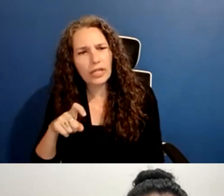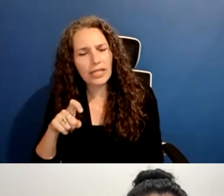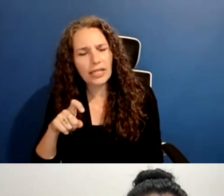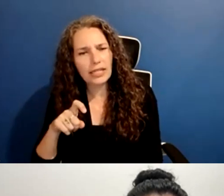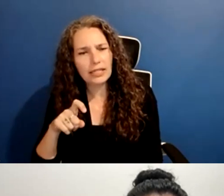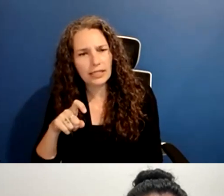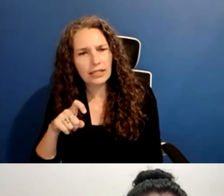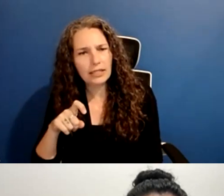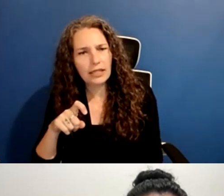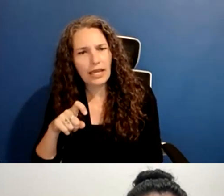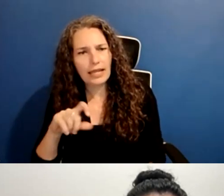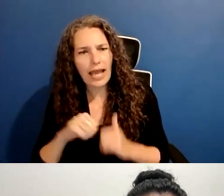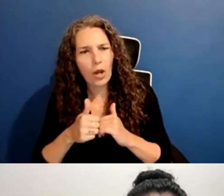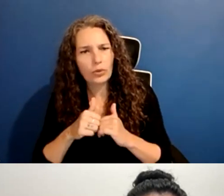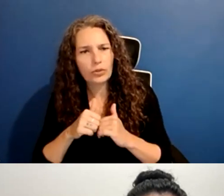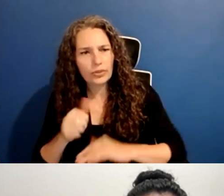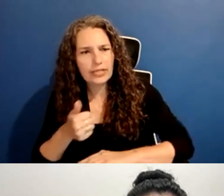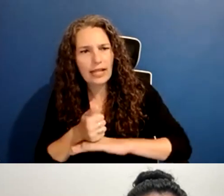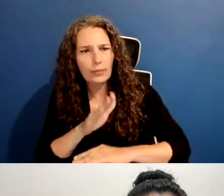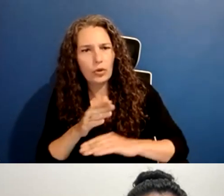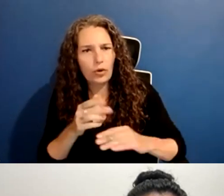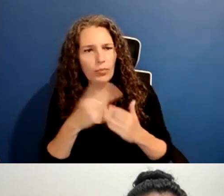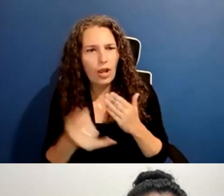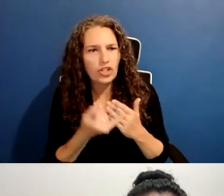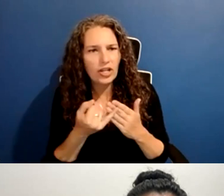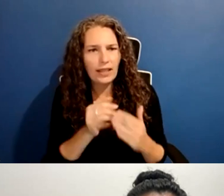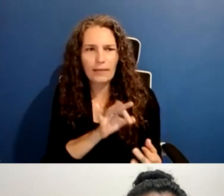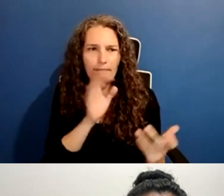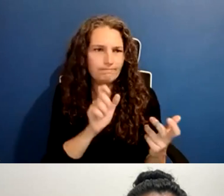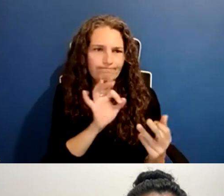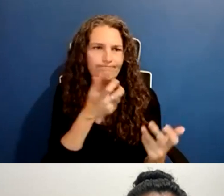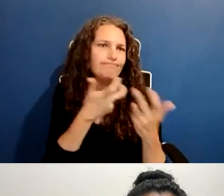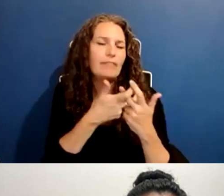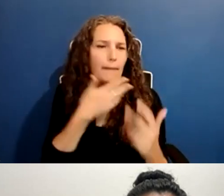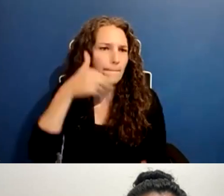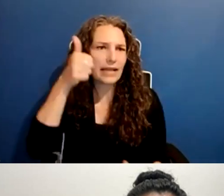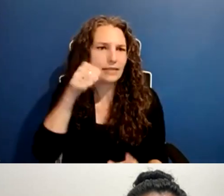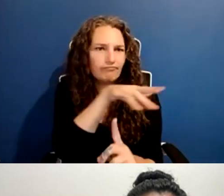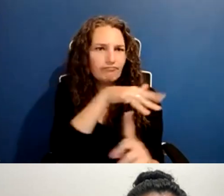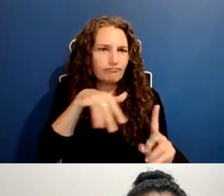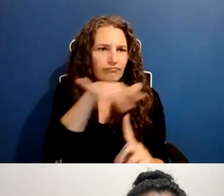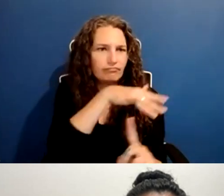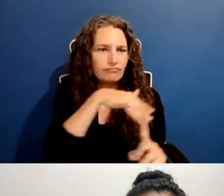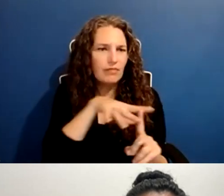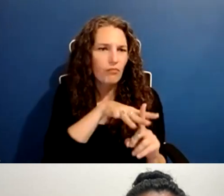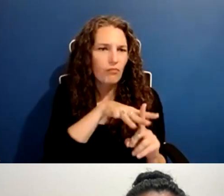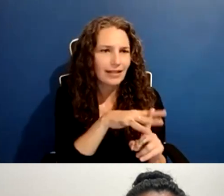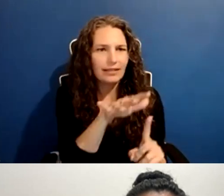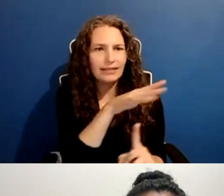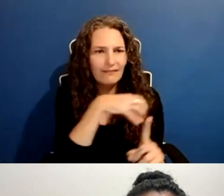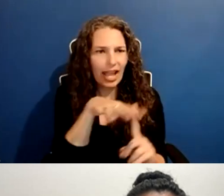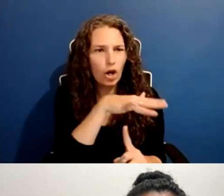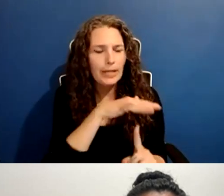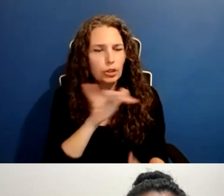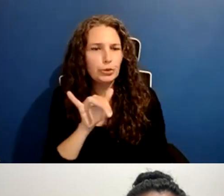a specific context or environment. I would research other filmmakers. It sounds like to really, you're talking about something that's a little bit more formal.